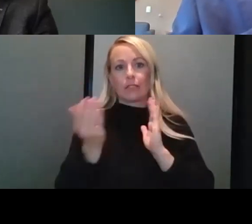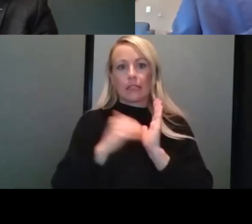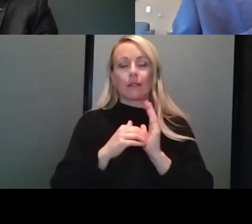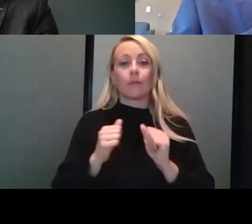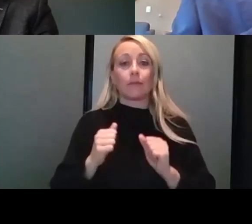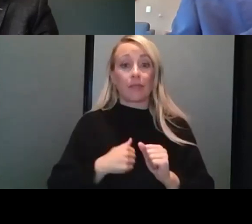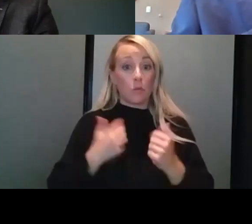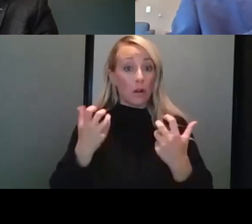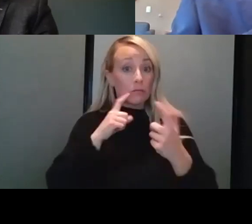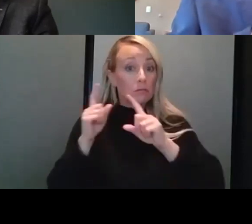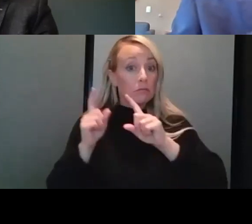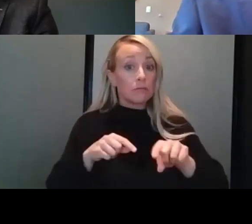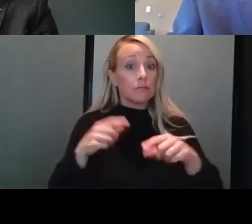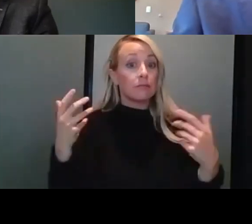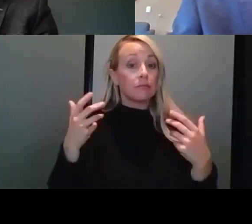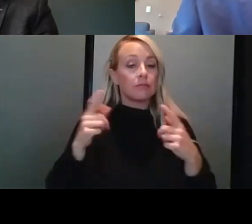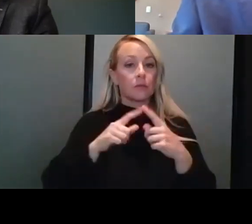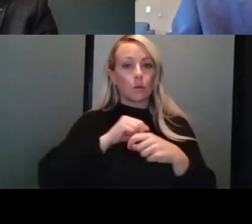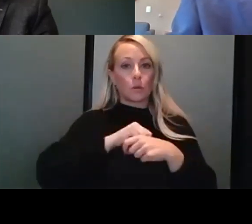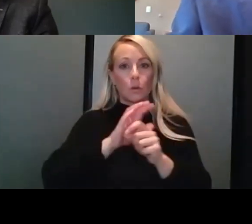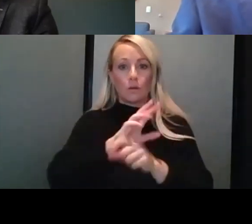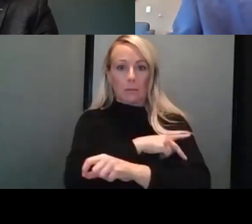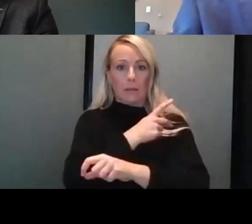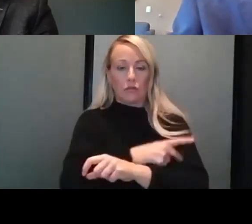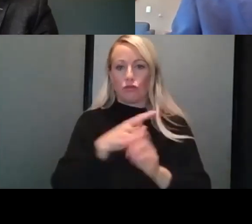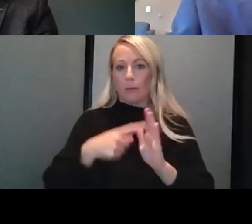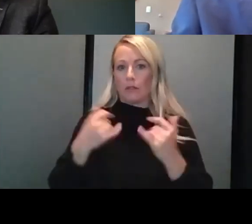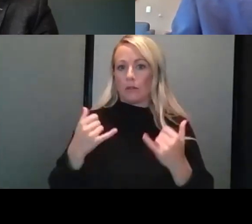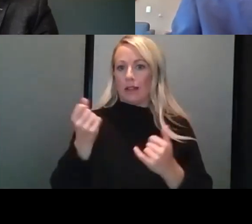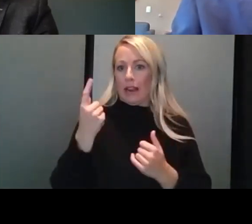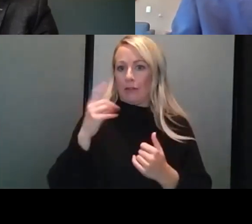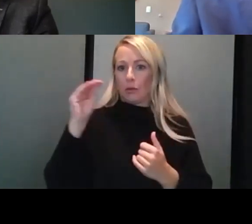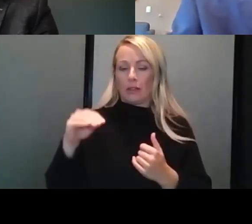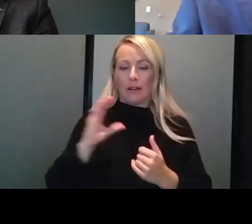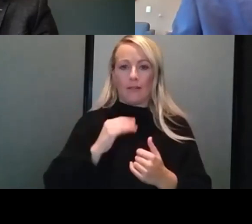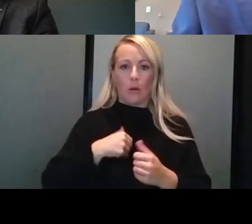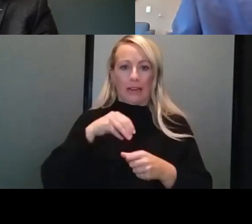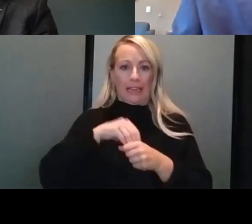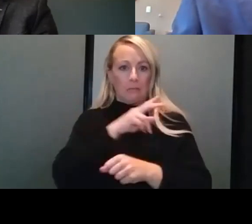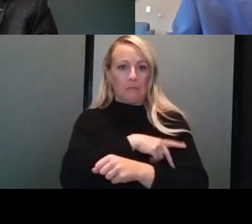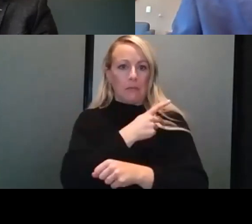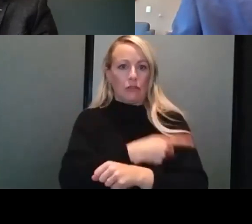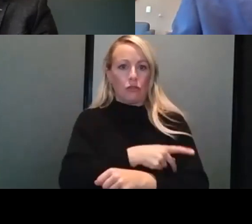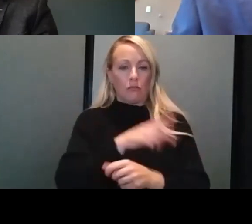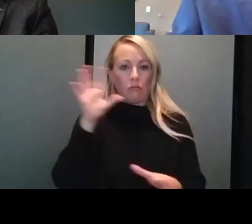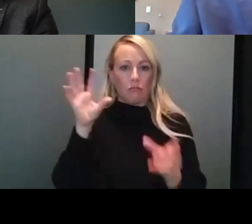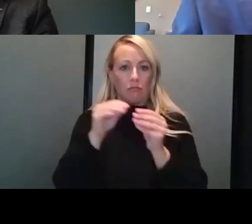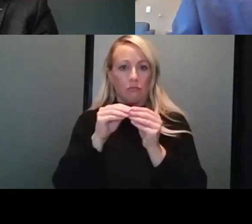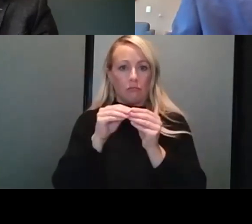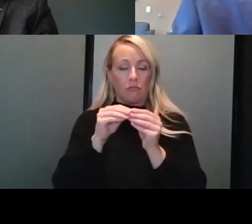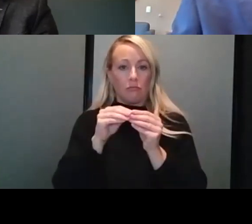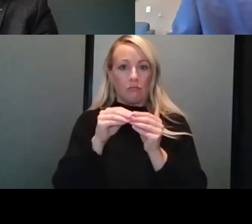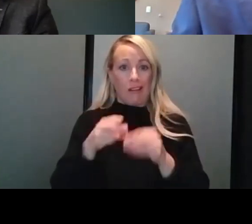in addition to the COVID patients, which represent currently 11% of our inpatient census, our overall volumes are high